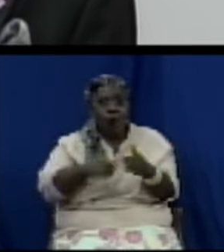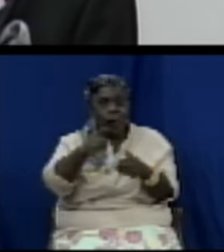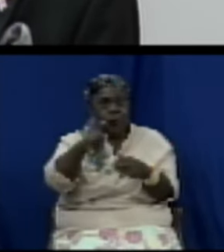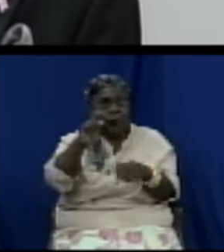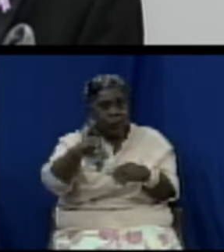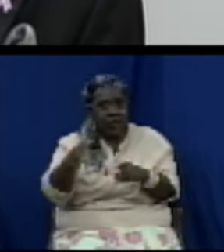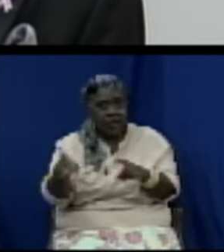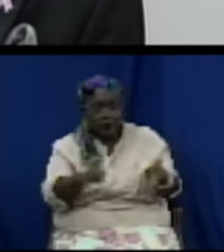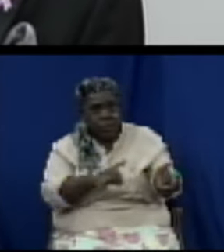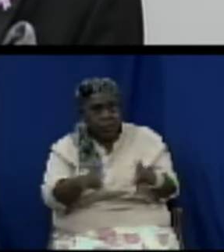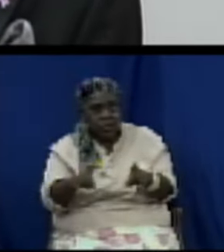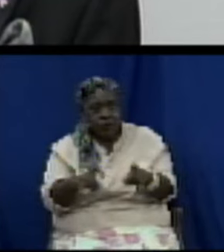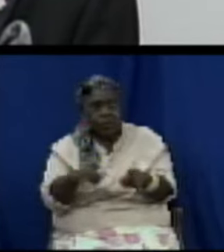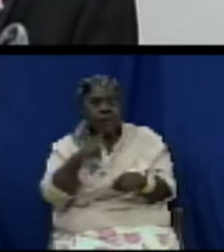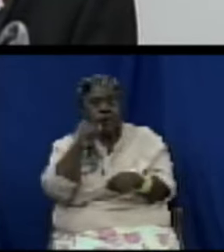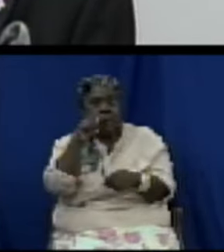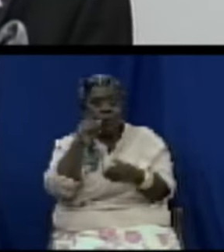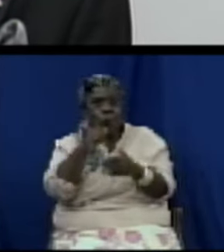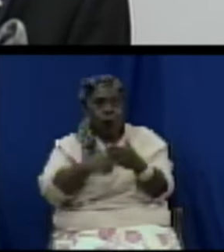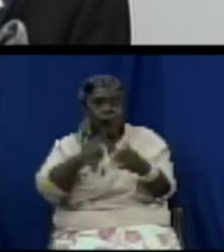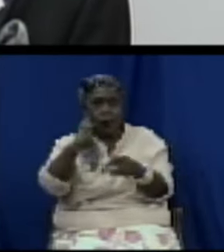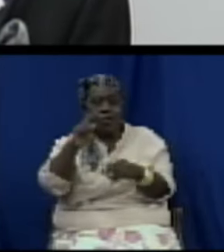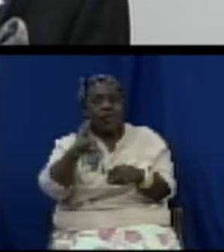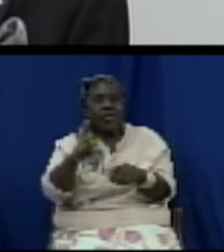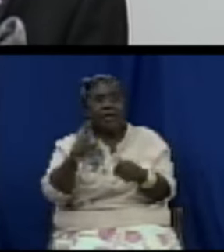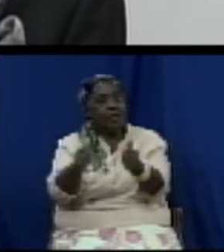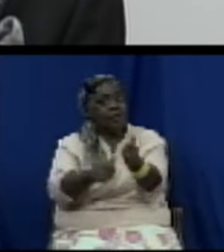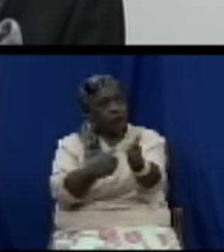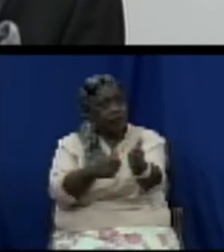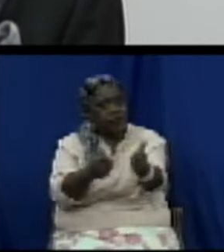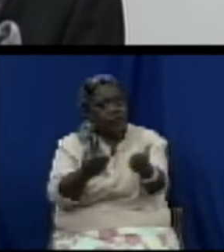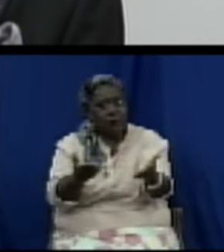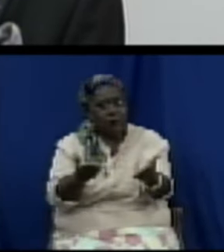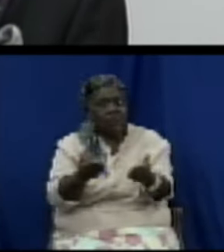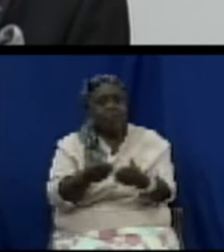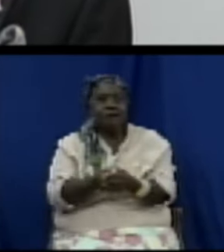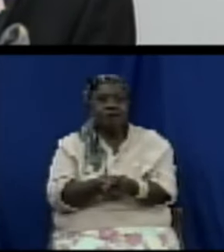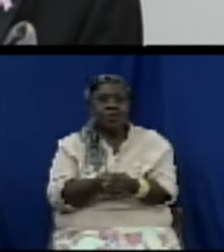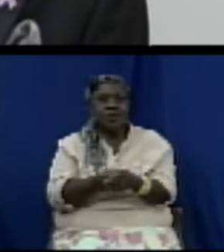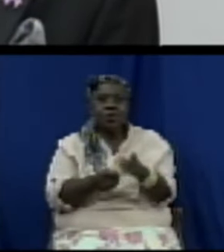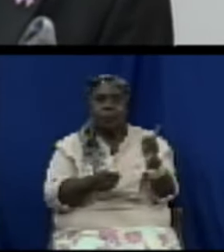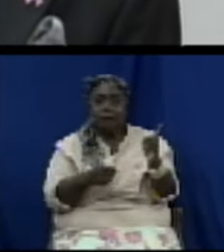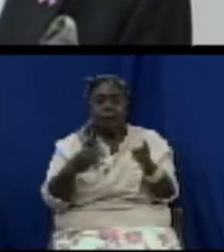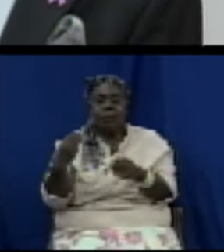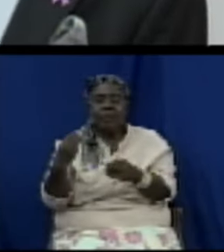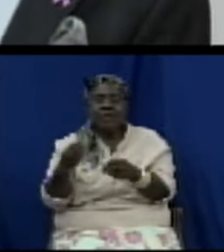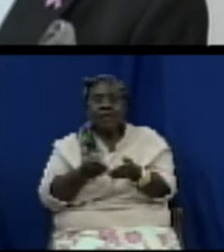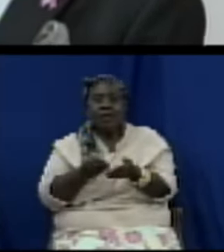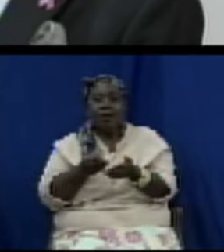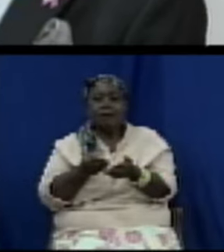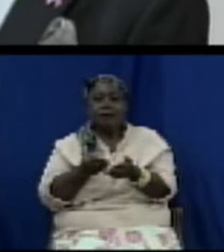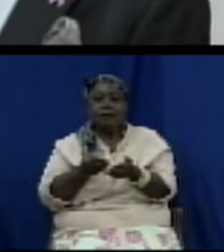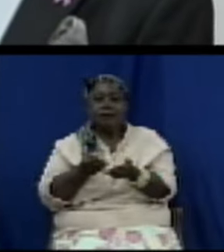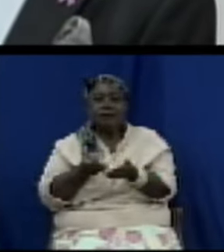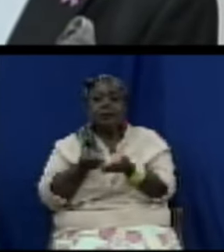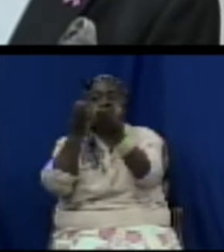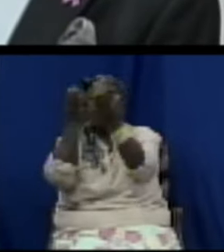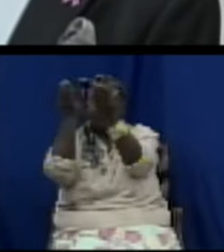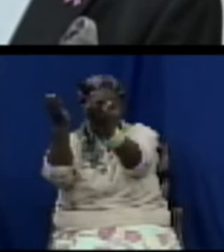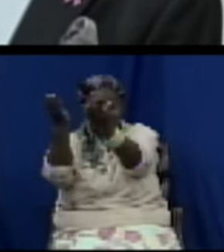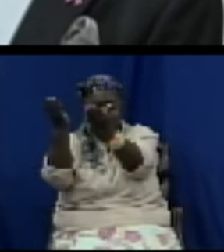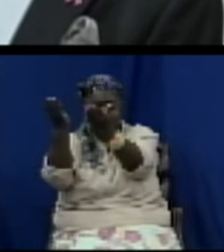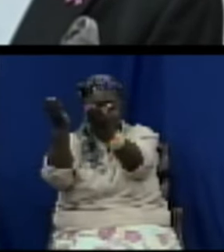the law I believe that not only therefore must be the must